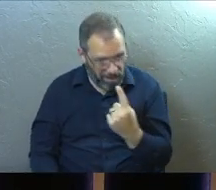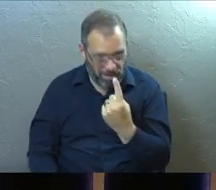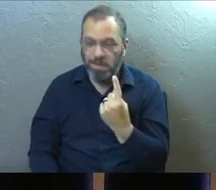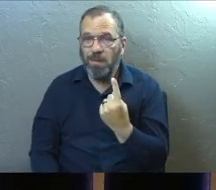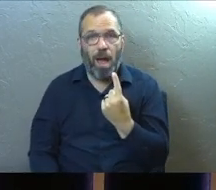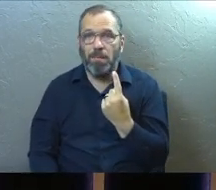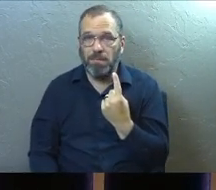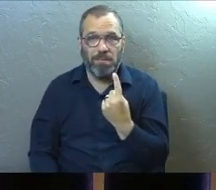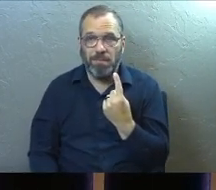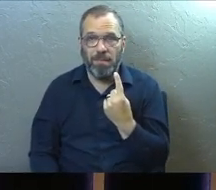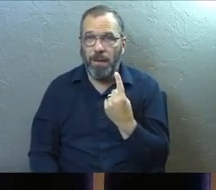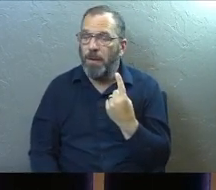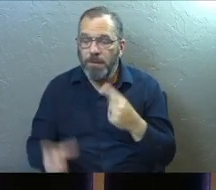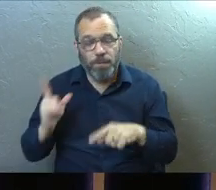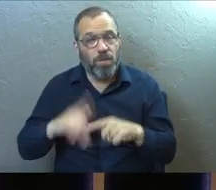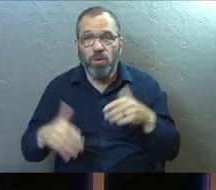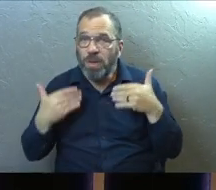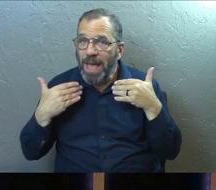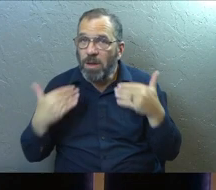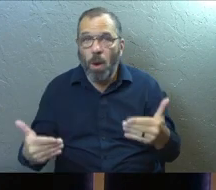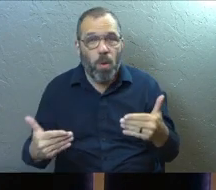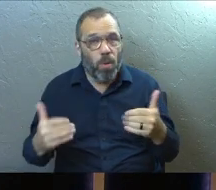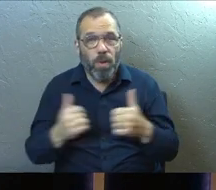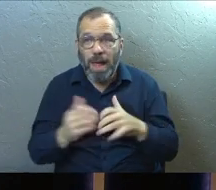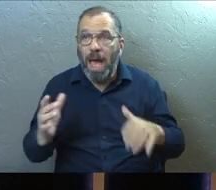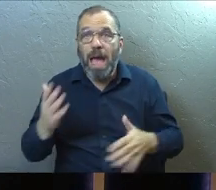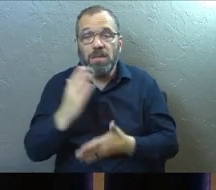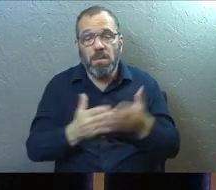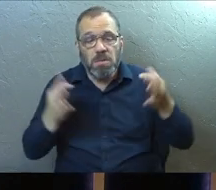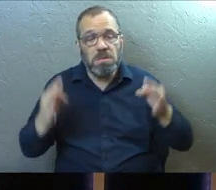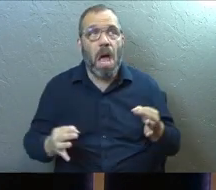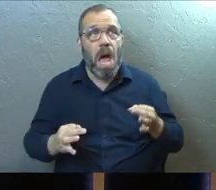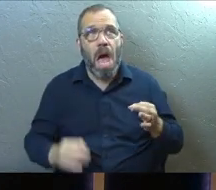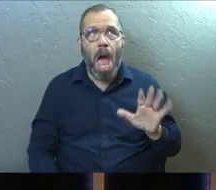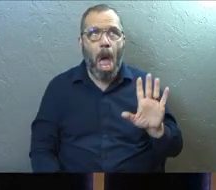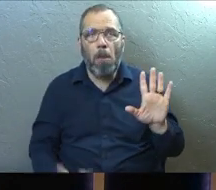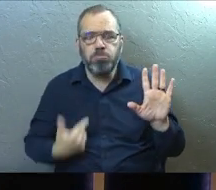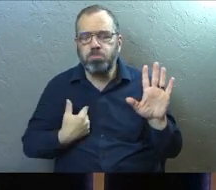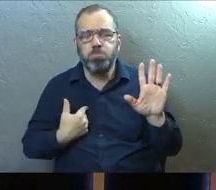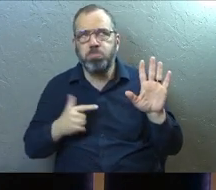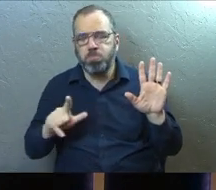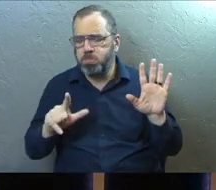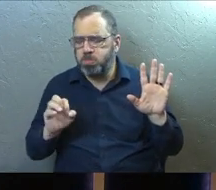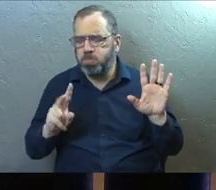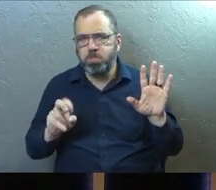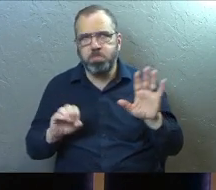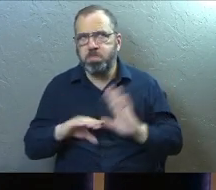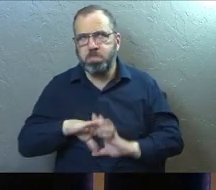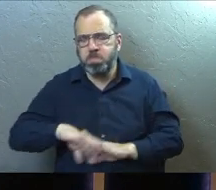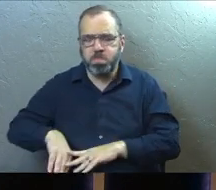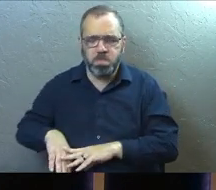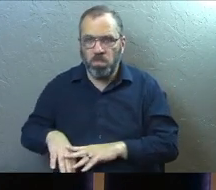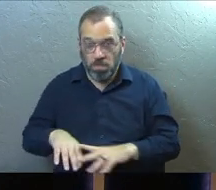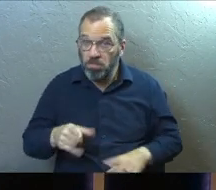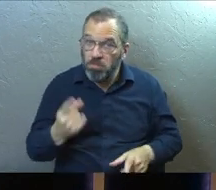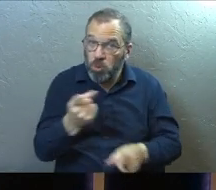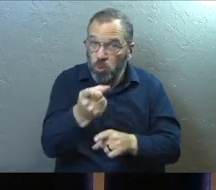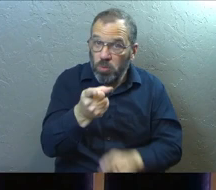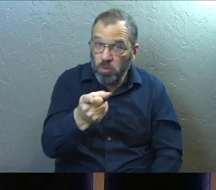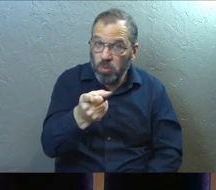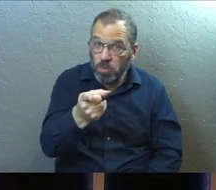You can't go forward without it. And some of us have decided to go forward without it. We have.